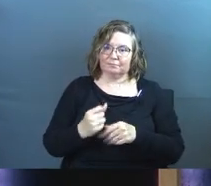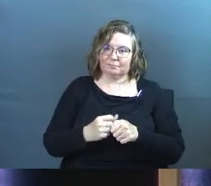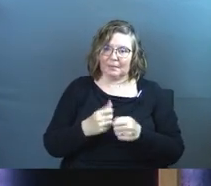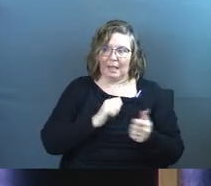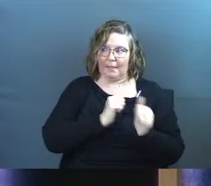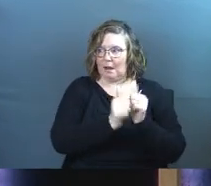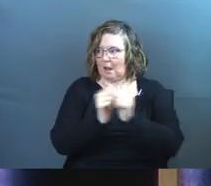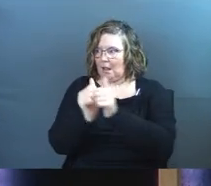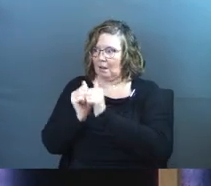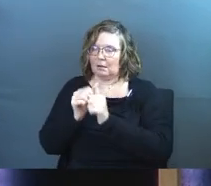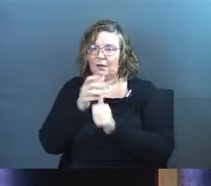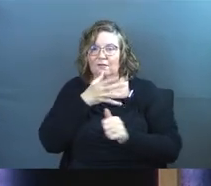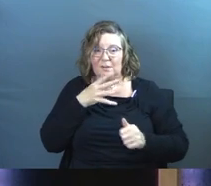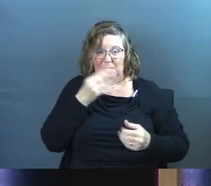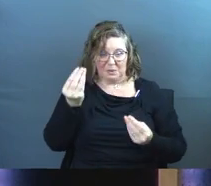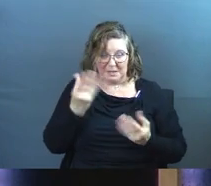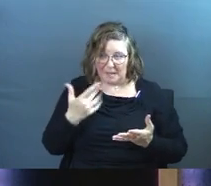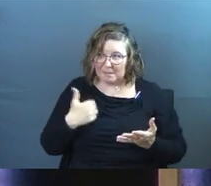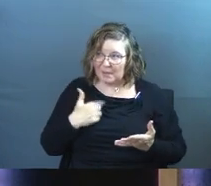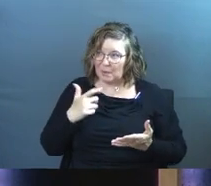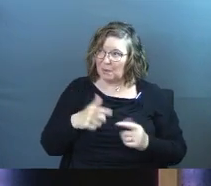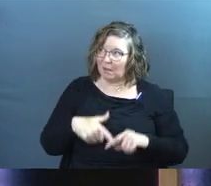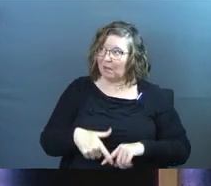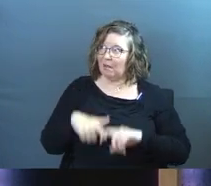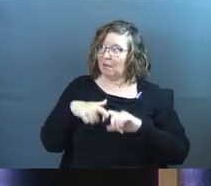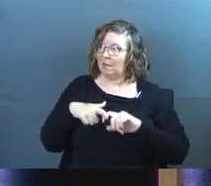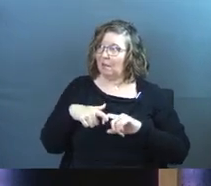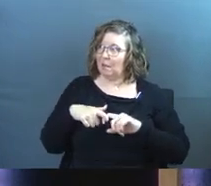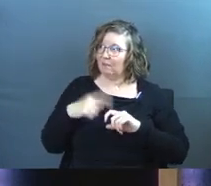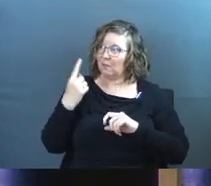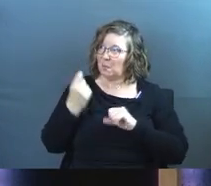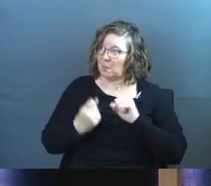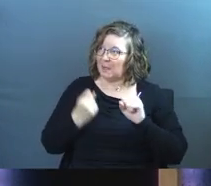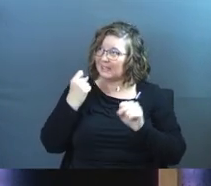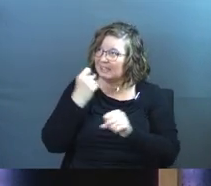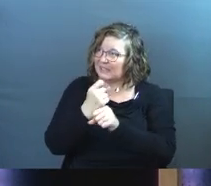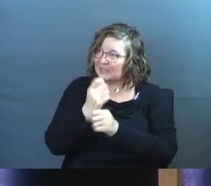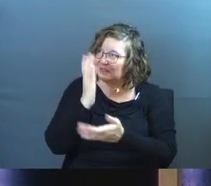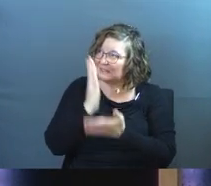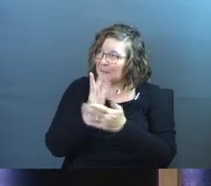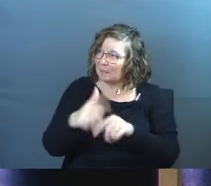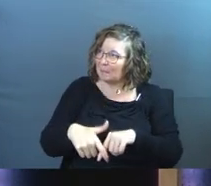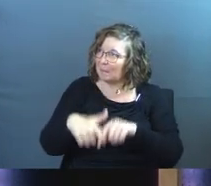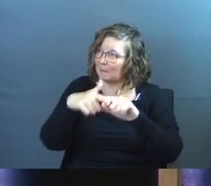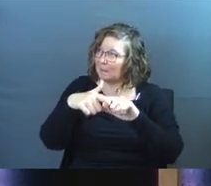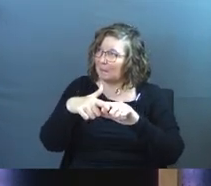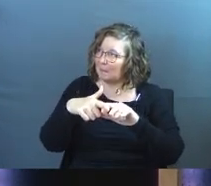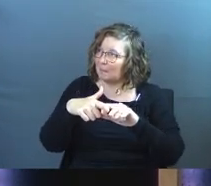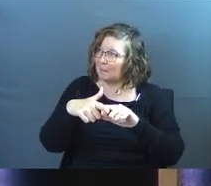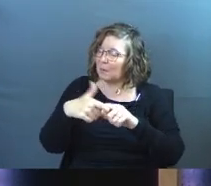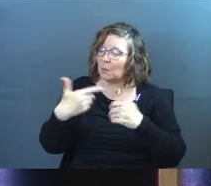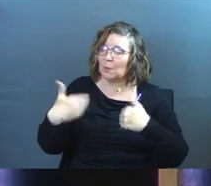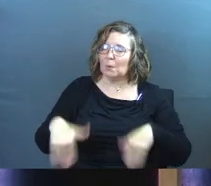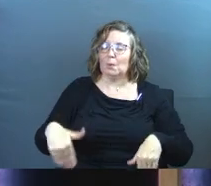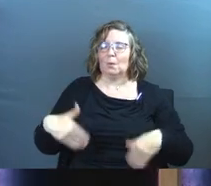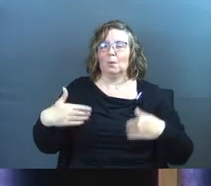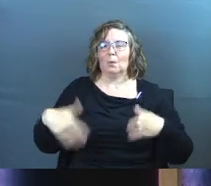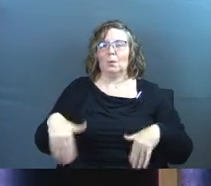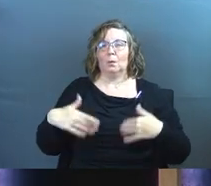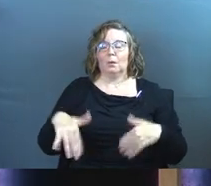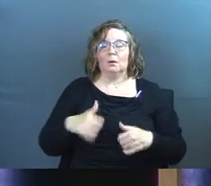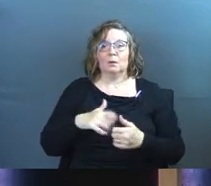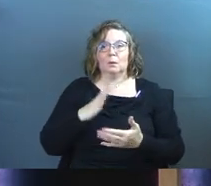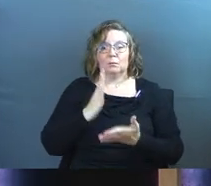compete with all the other farmers. And you're telling me we don't get to plant every seven years. We have to take a